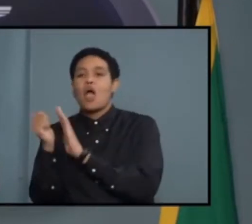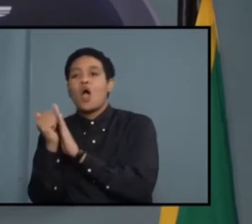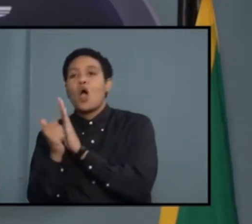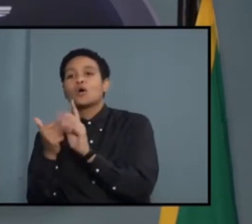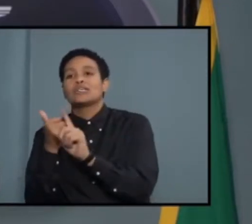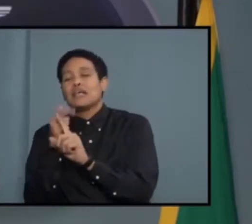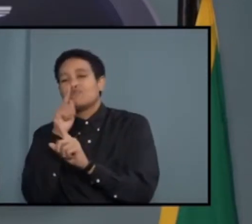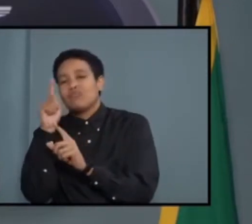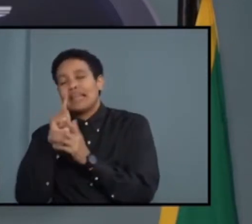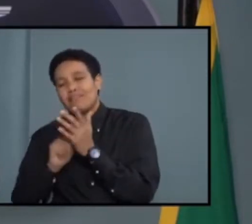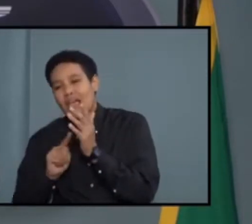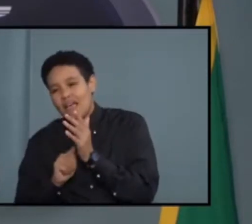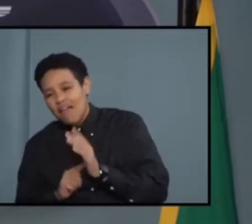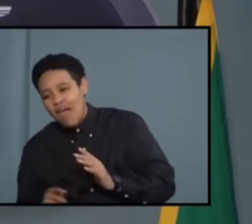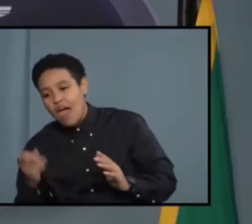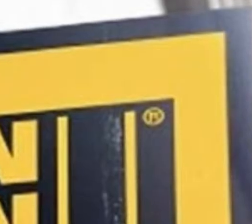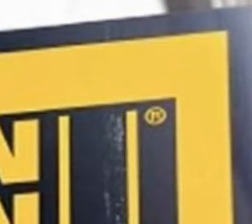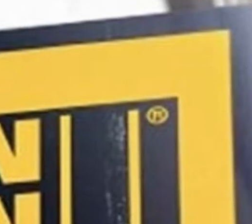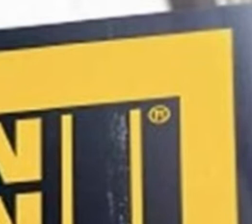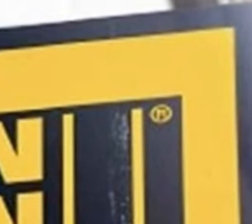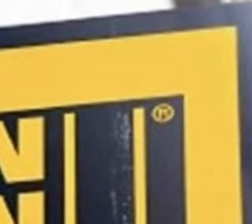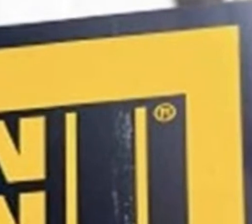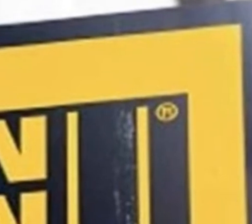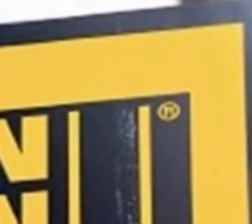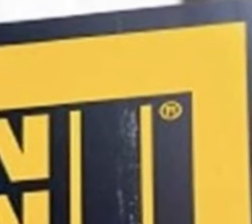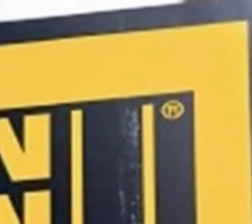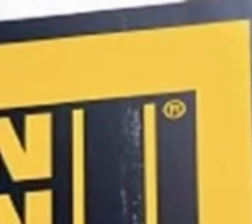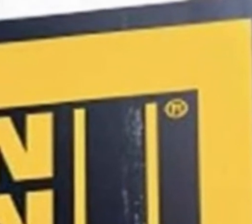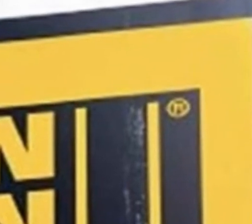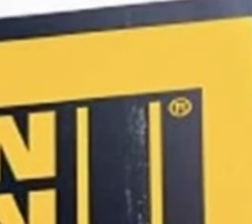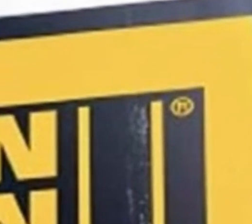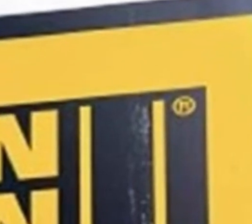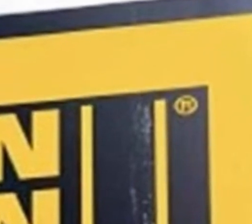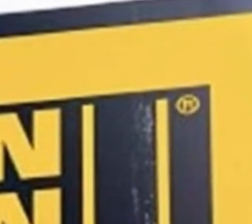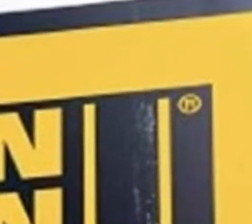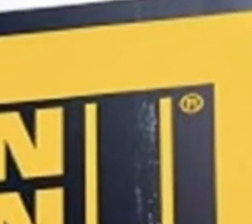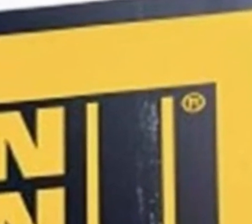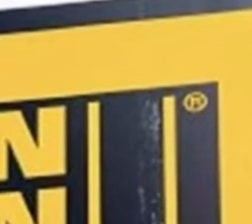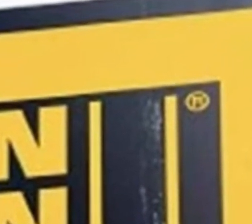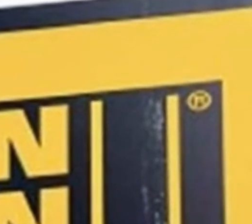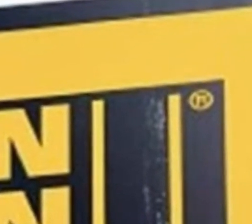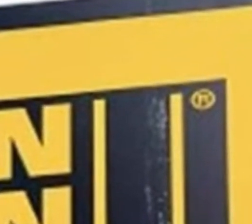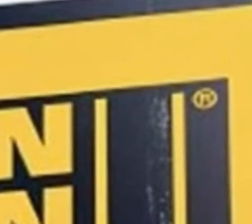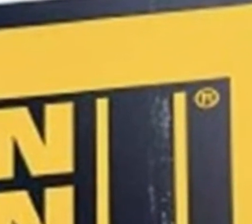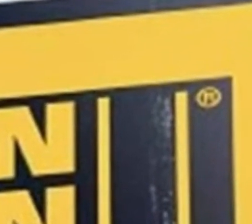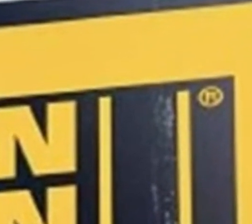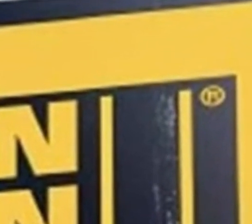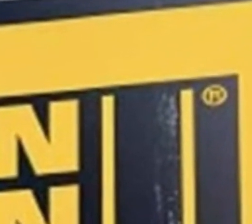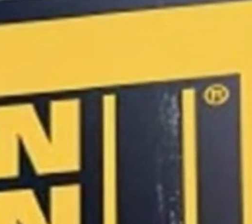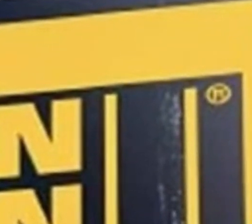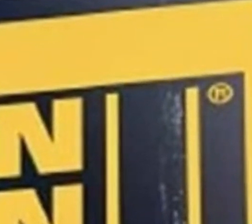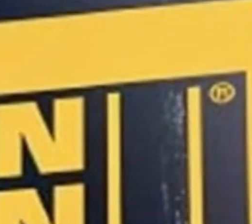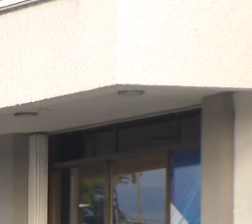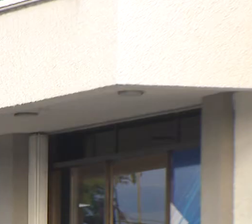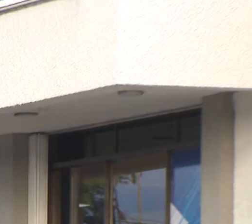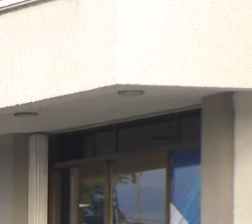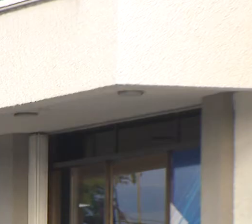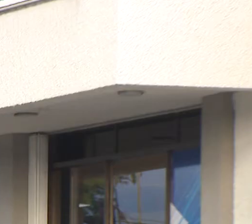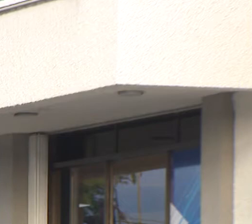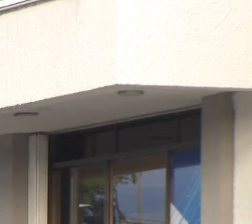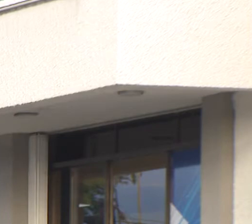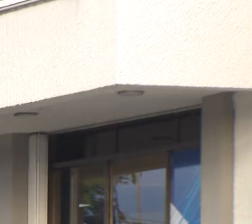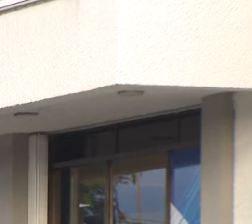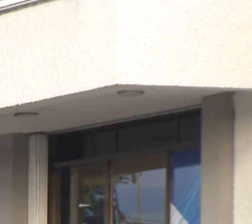of this number, $150,000 applied to be paid by remittance companies and the rest by direct bank deposits.